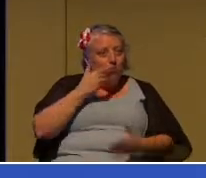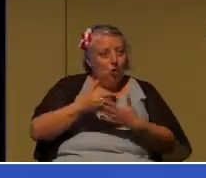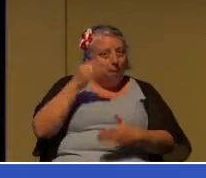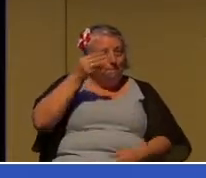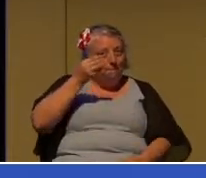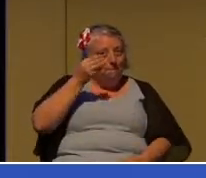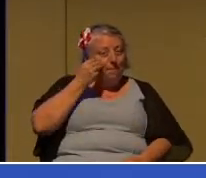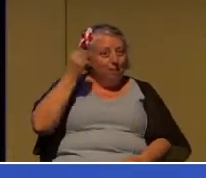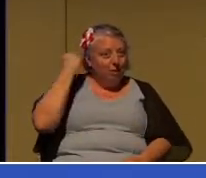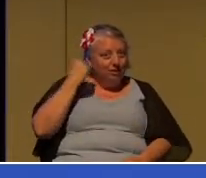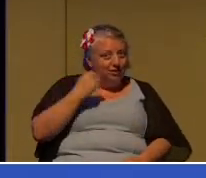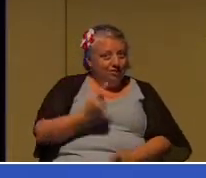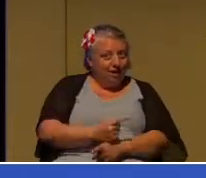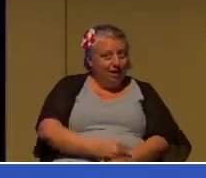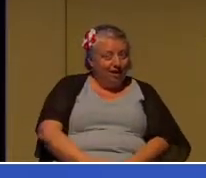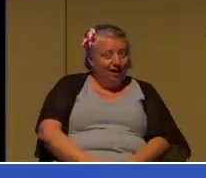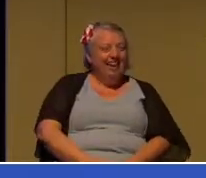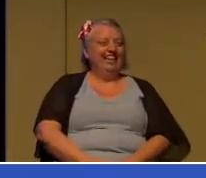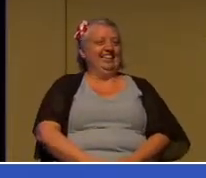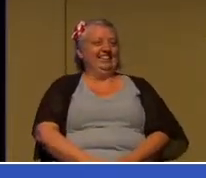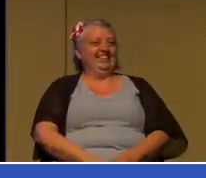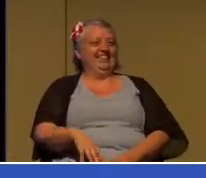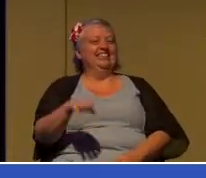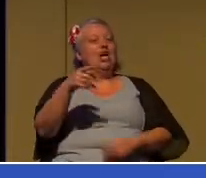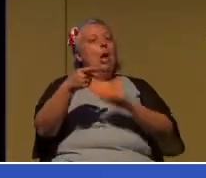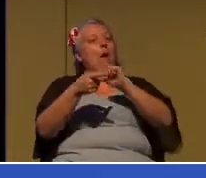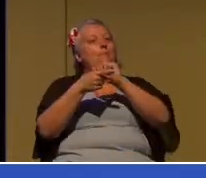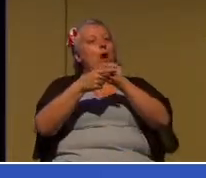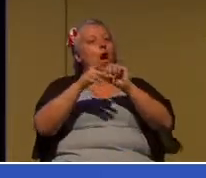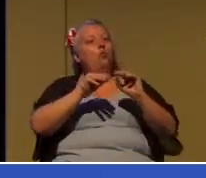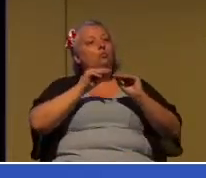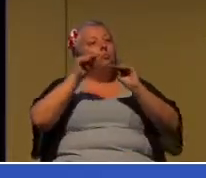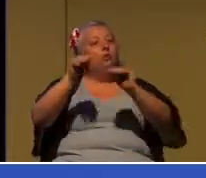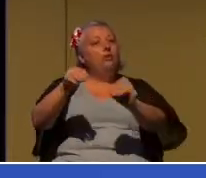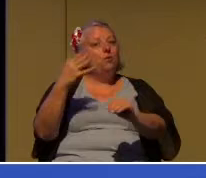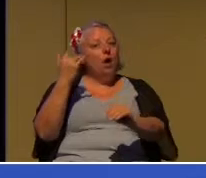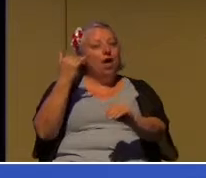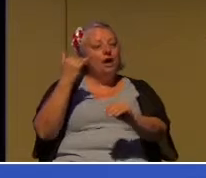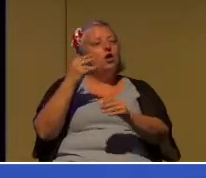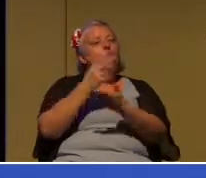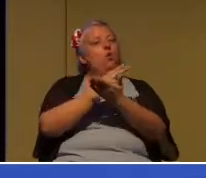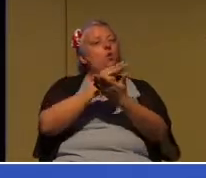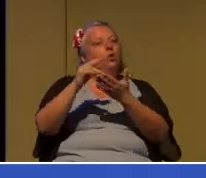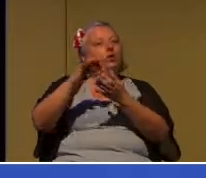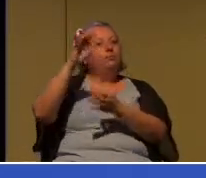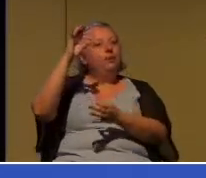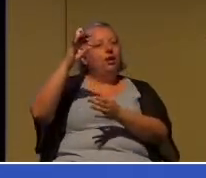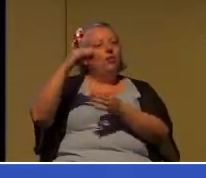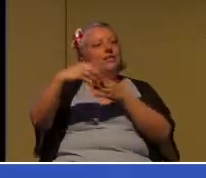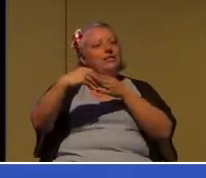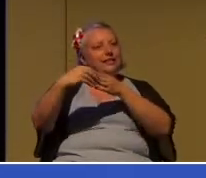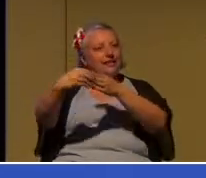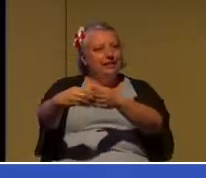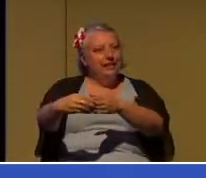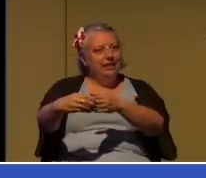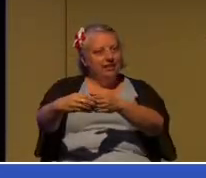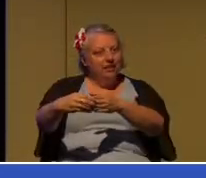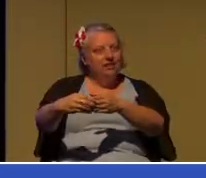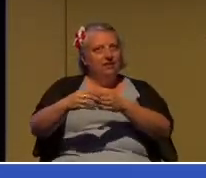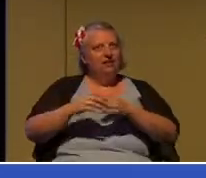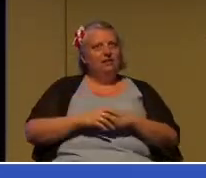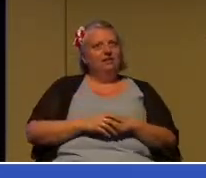Number one, he was led by the Holy Spirit. He had to get back to Jerusalem because God had other plans for him.